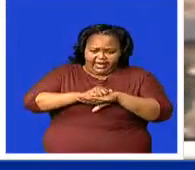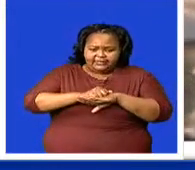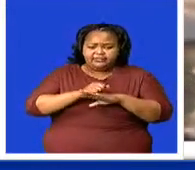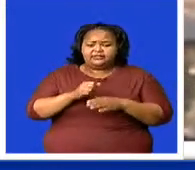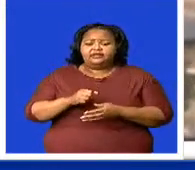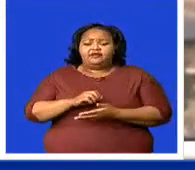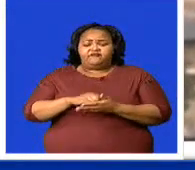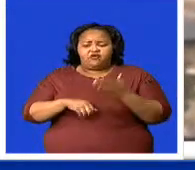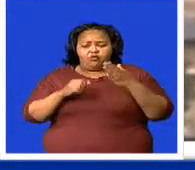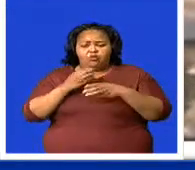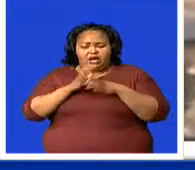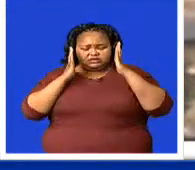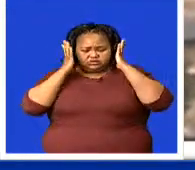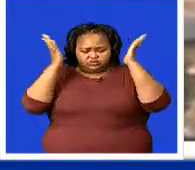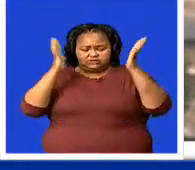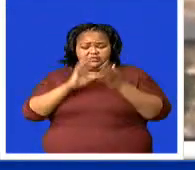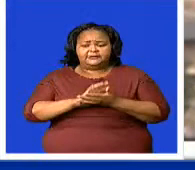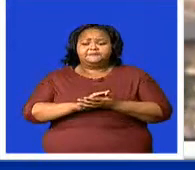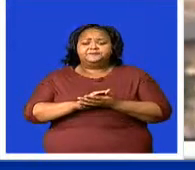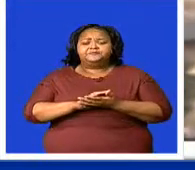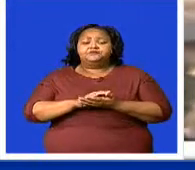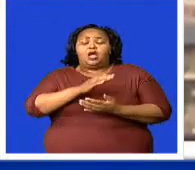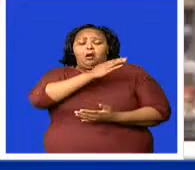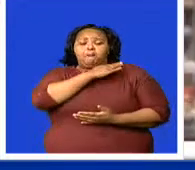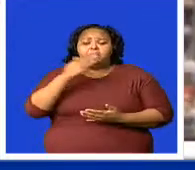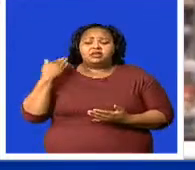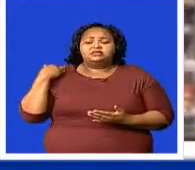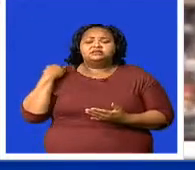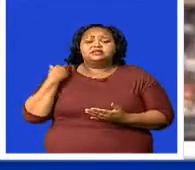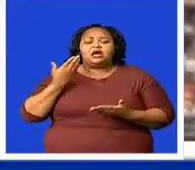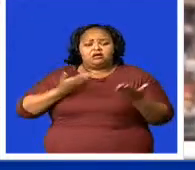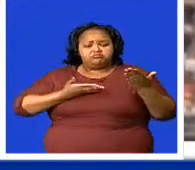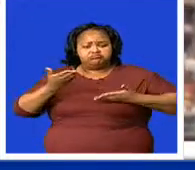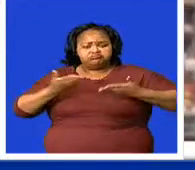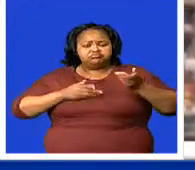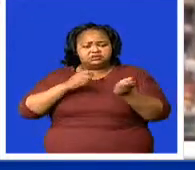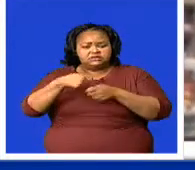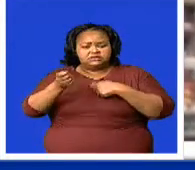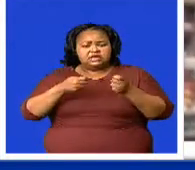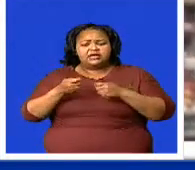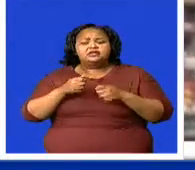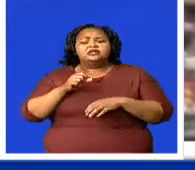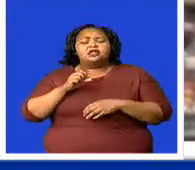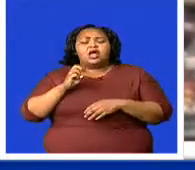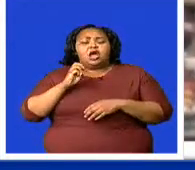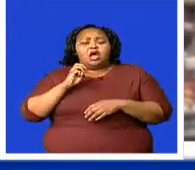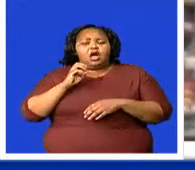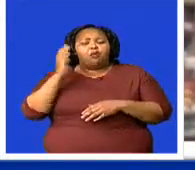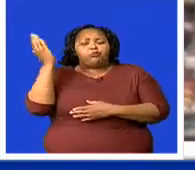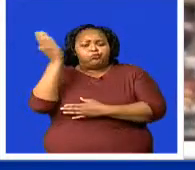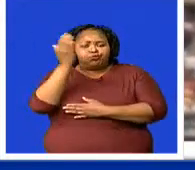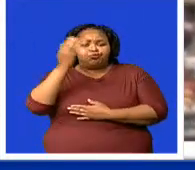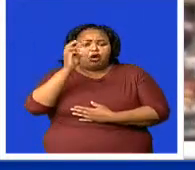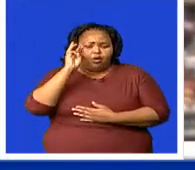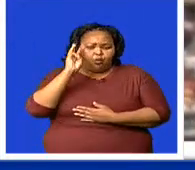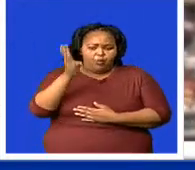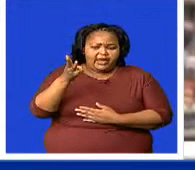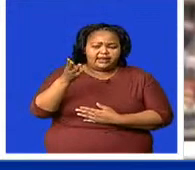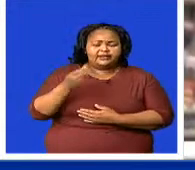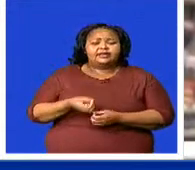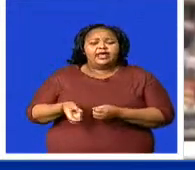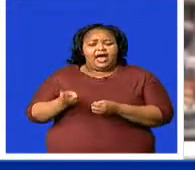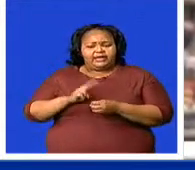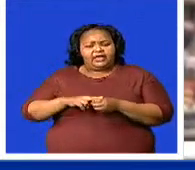of Commerce, Industry and Trade, Mangoba Kumalo will be a guest speaker addressing world leaders, major industry players and